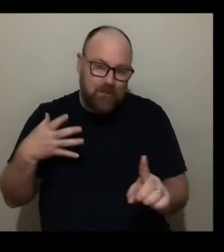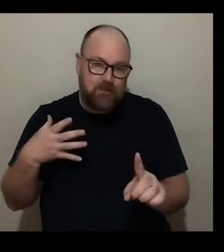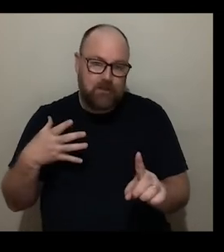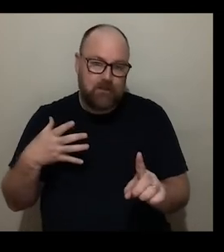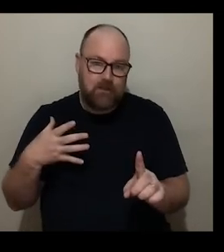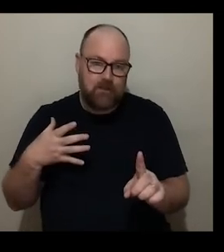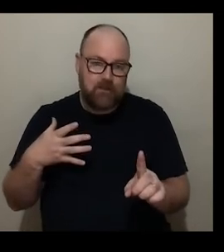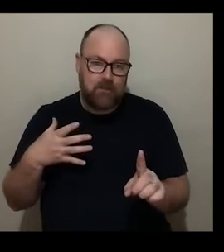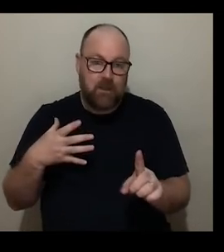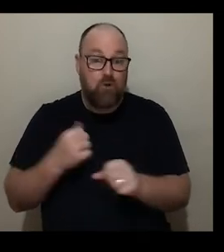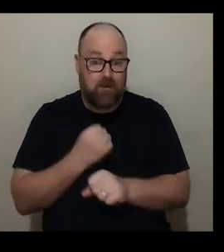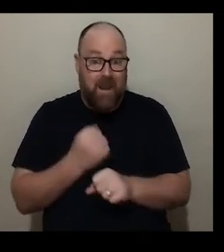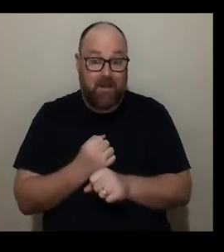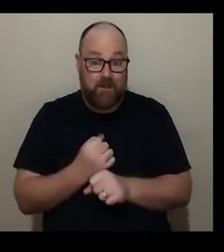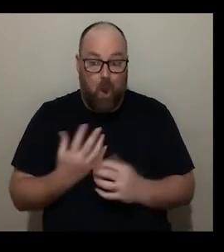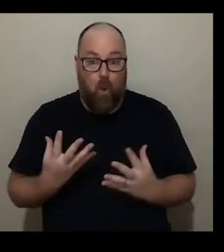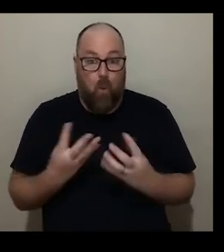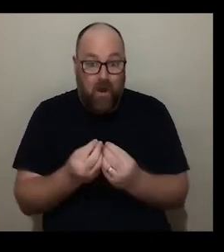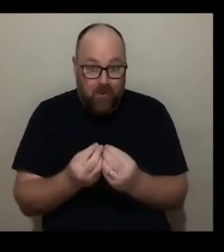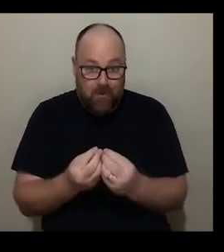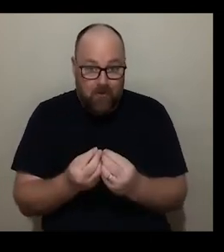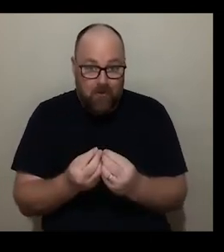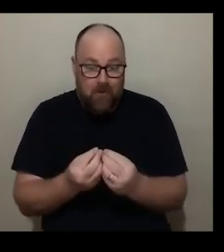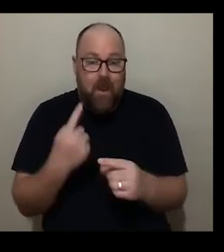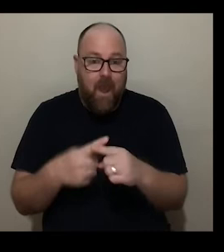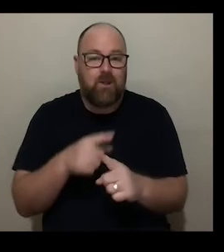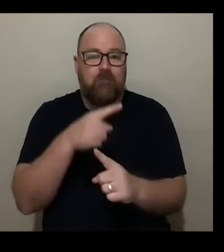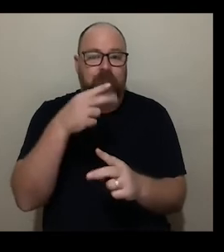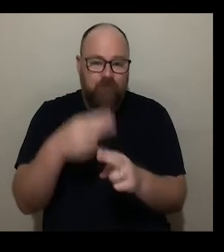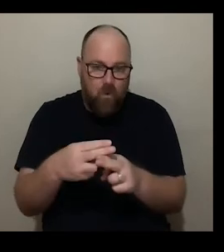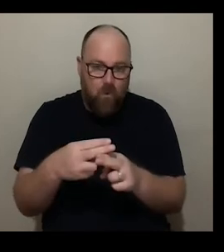created with and for disabled people